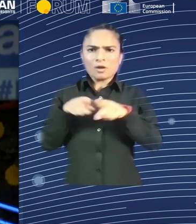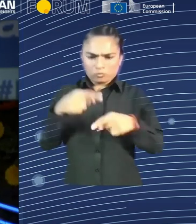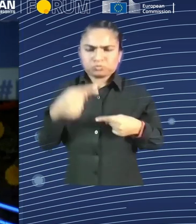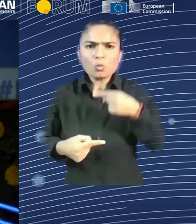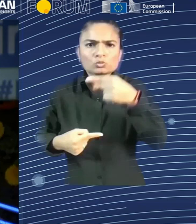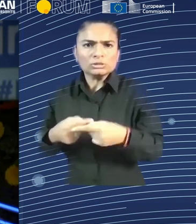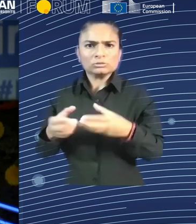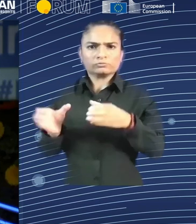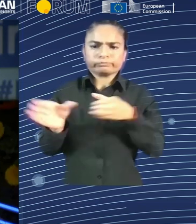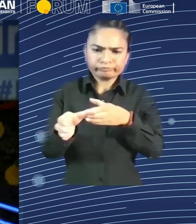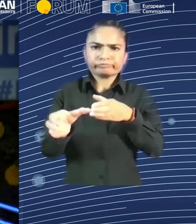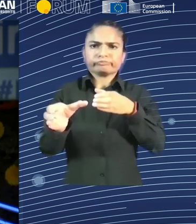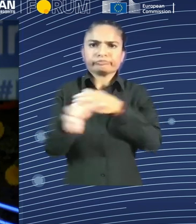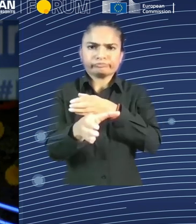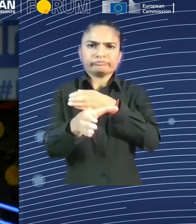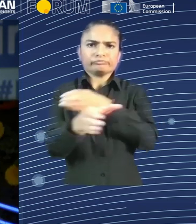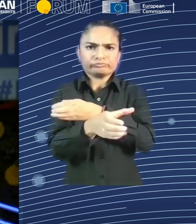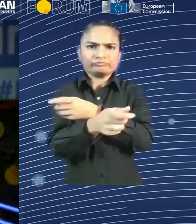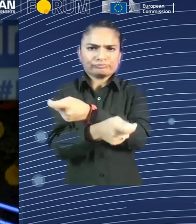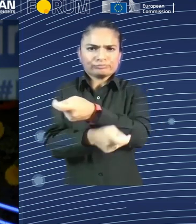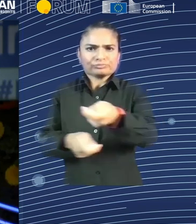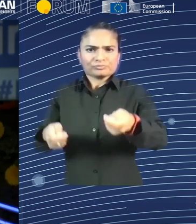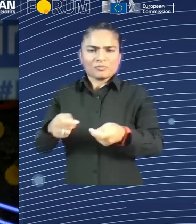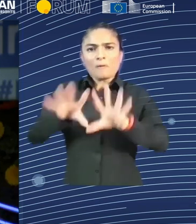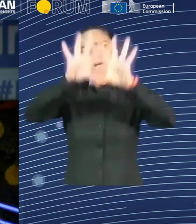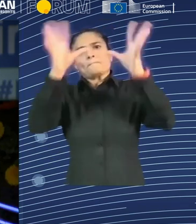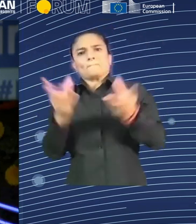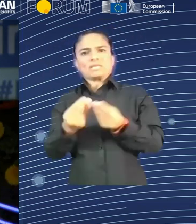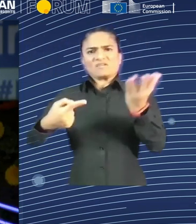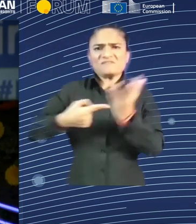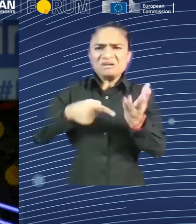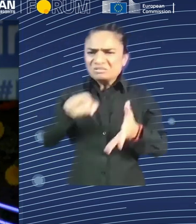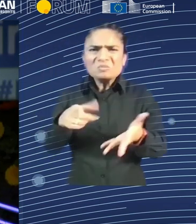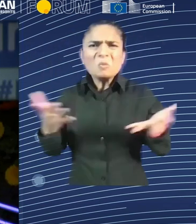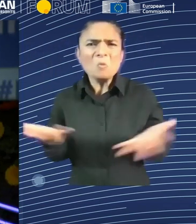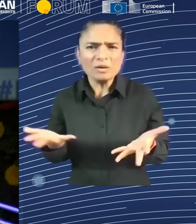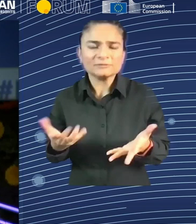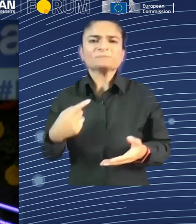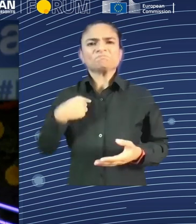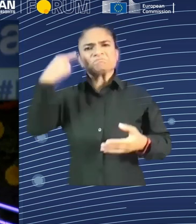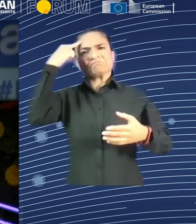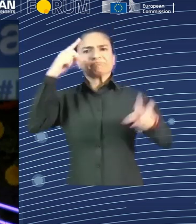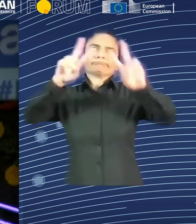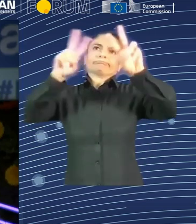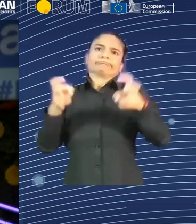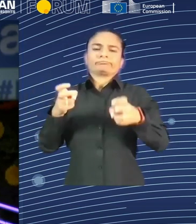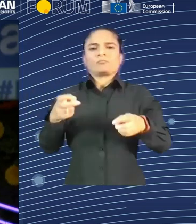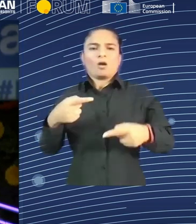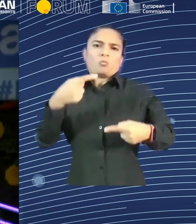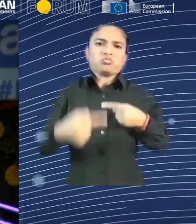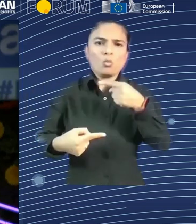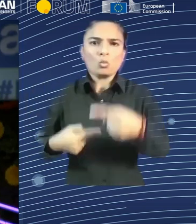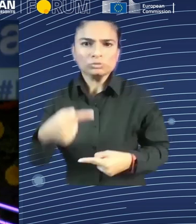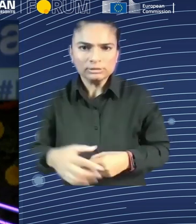And the question of today and the question of this debate is how do we ensure that this progress driven by AI is